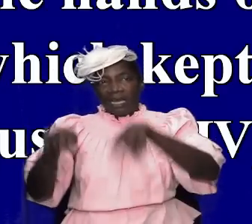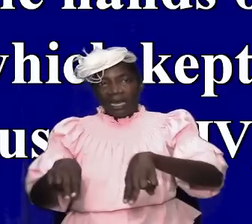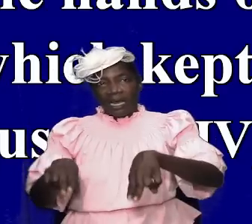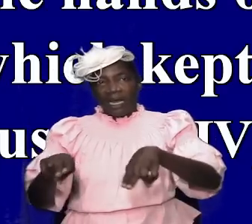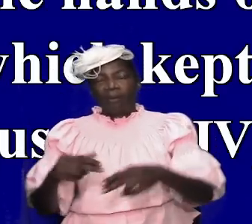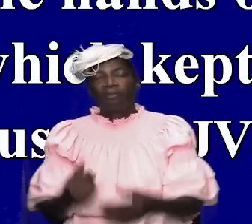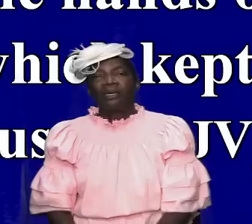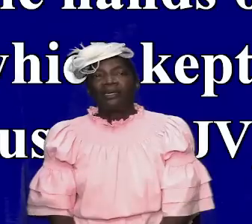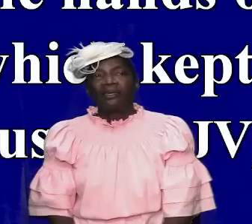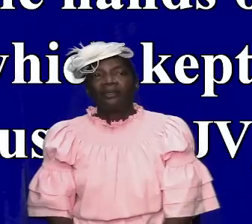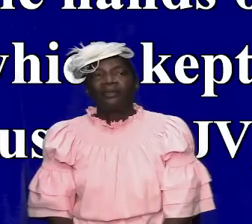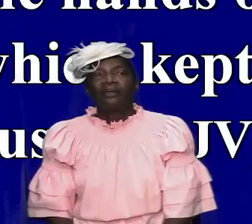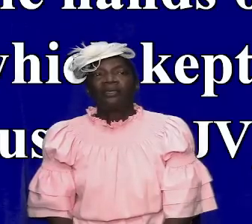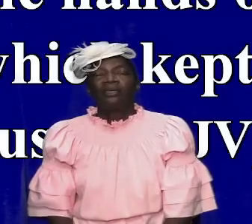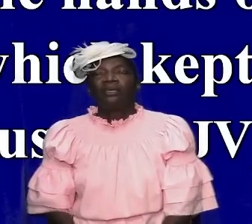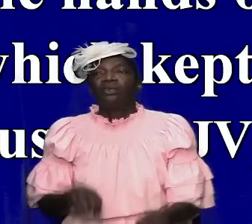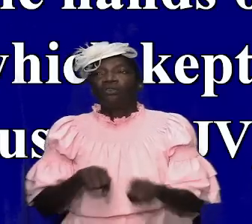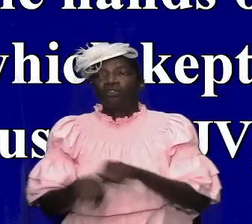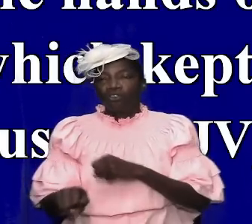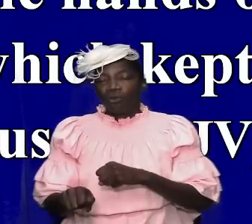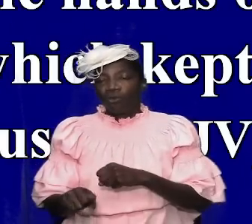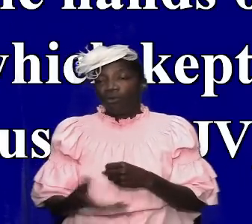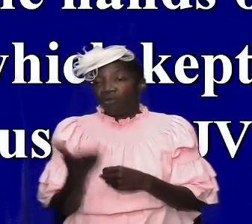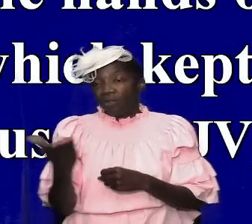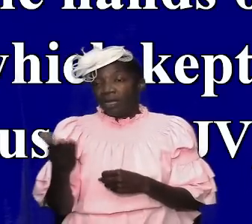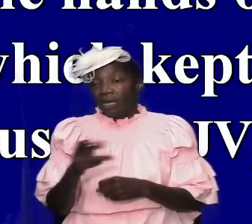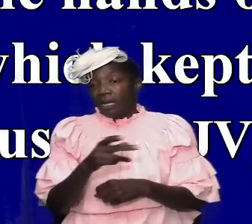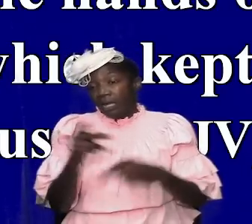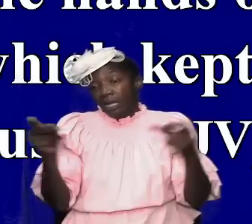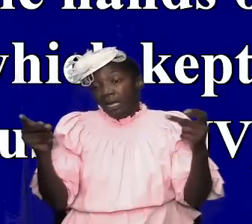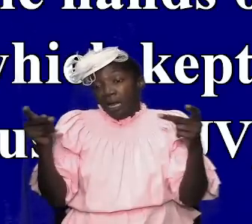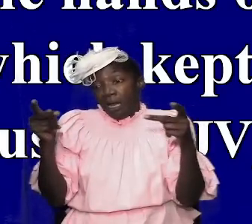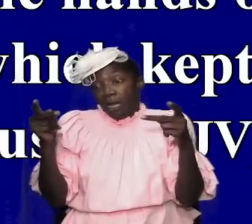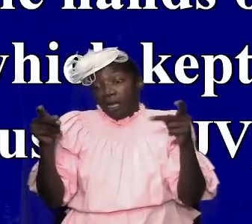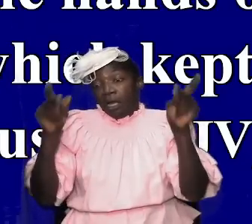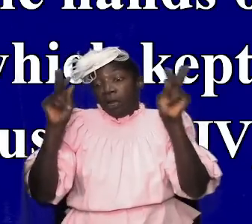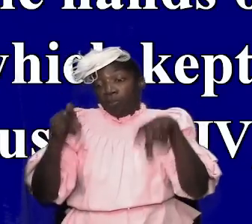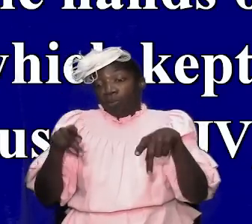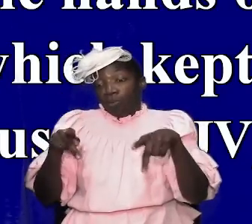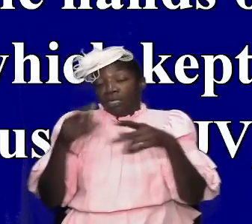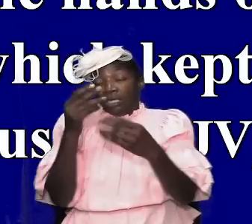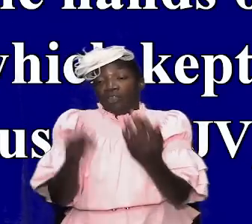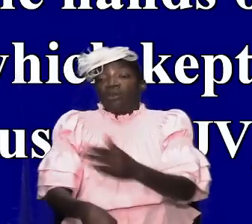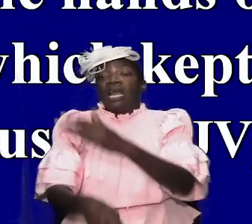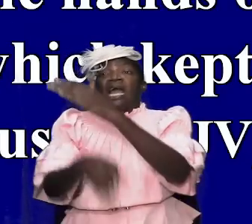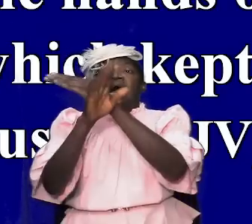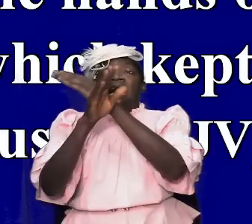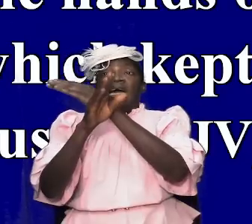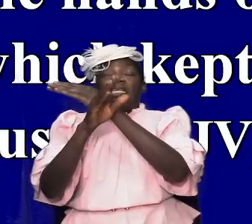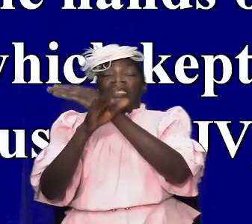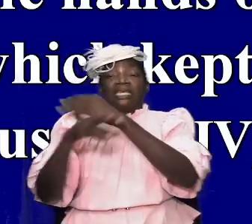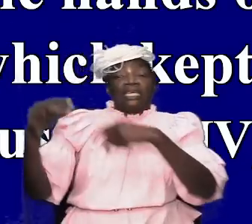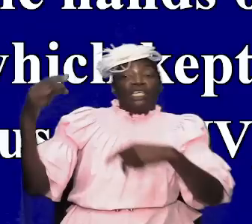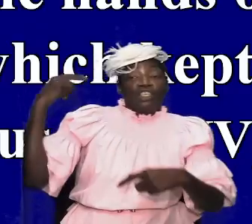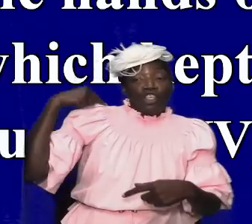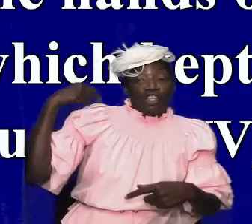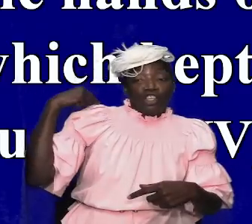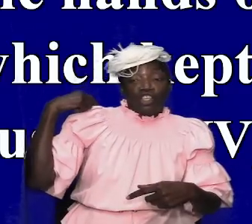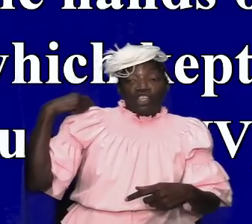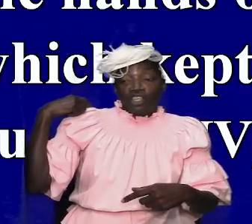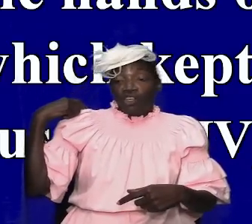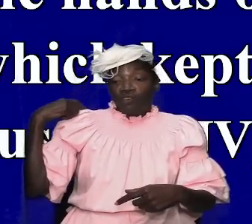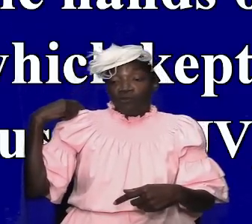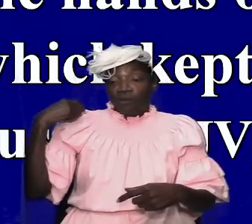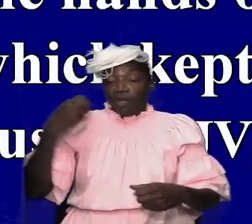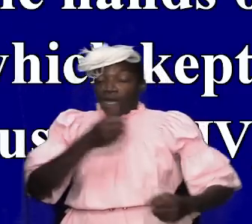the thing went down so they placed into the hands of the chief of the guards which kept the door of the king's